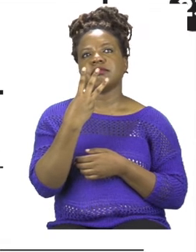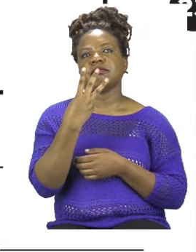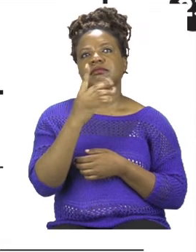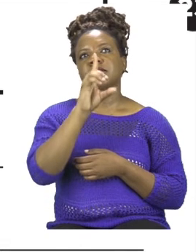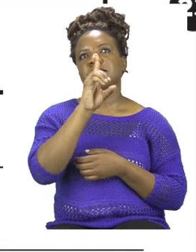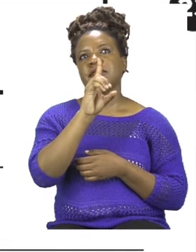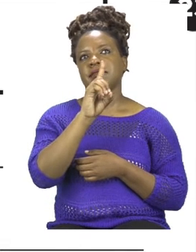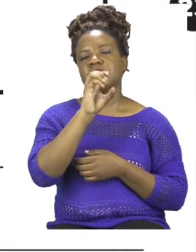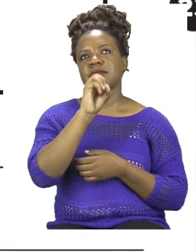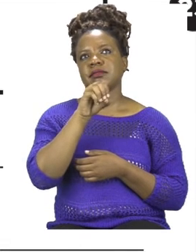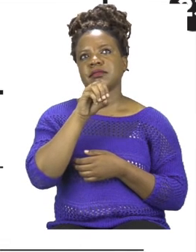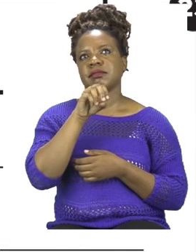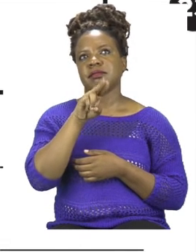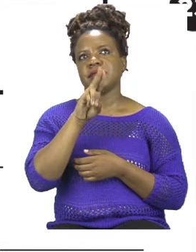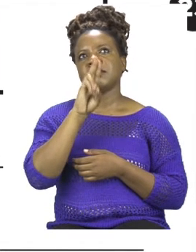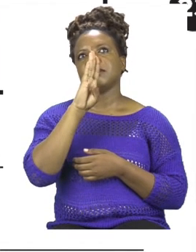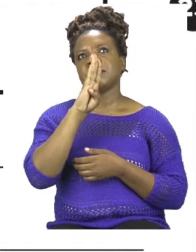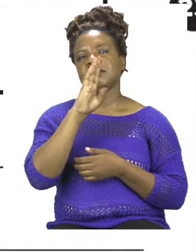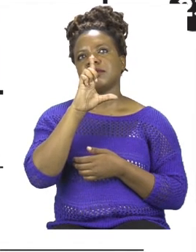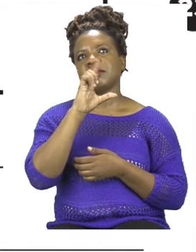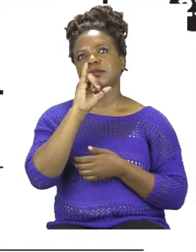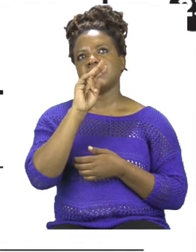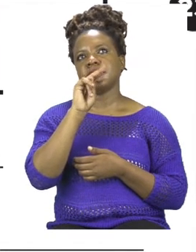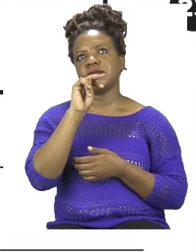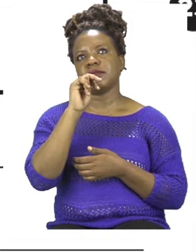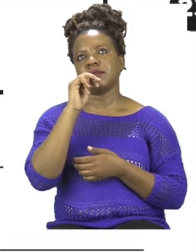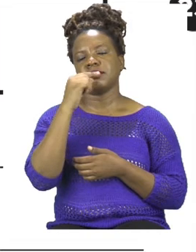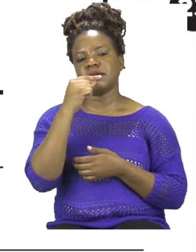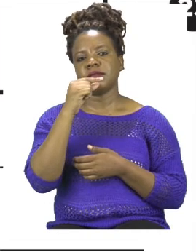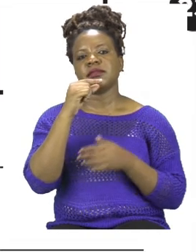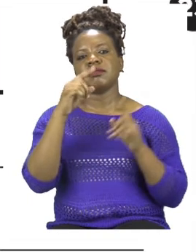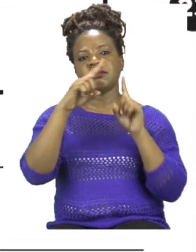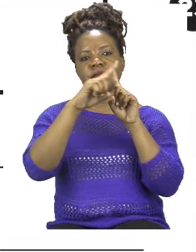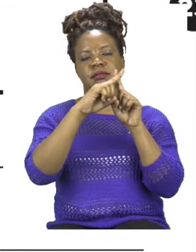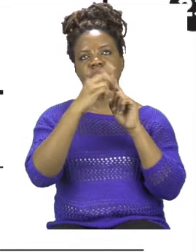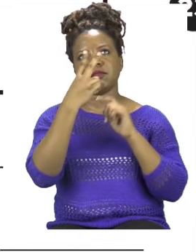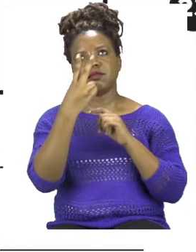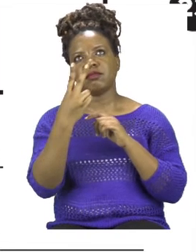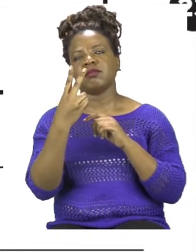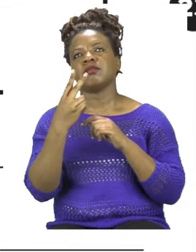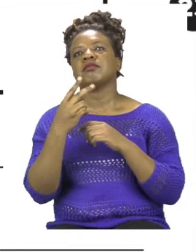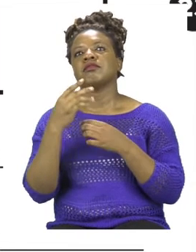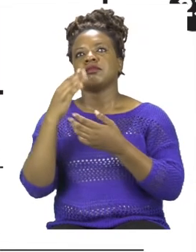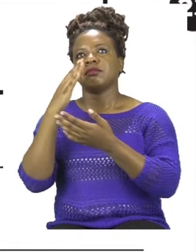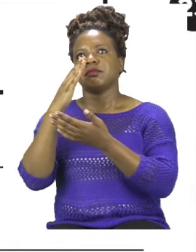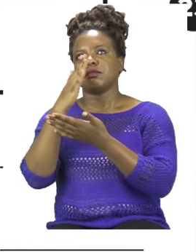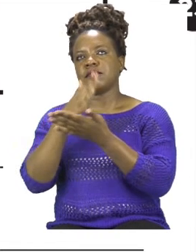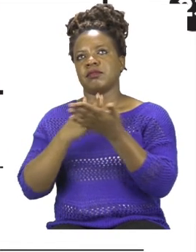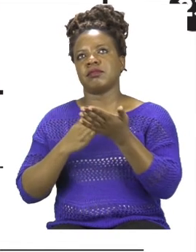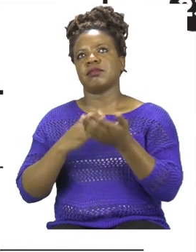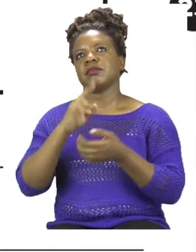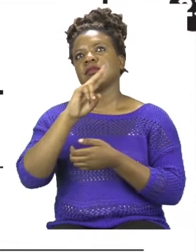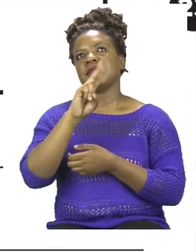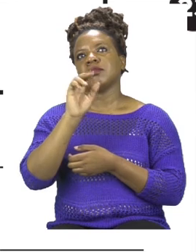and halving. We're going to start with doubling and we're going to do double 16 and then we